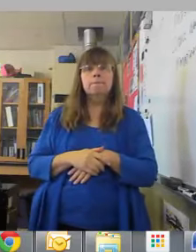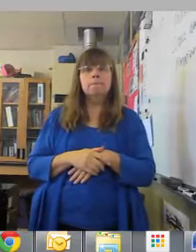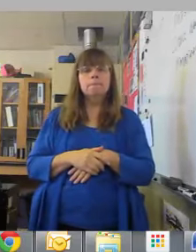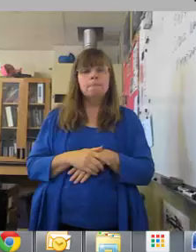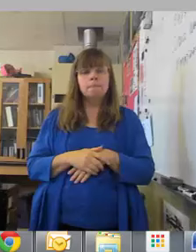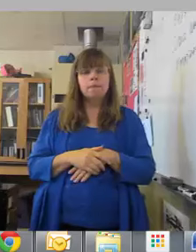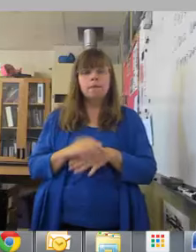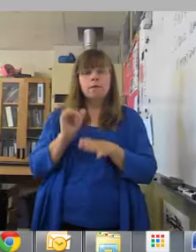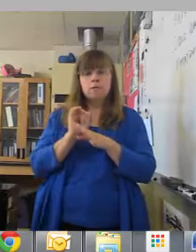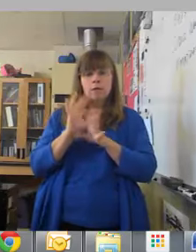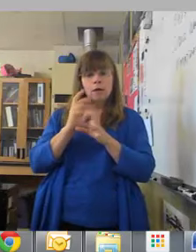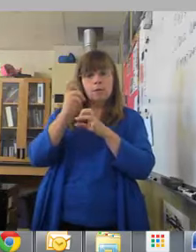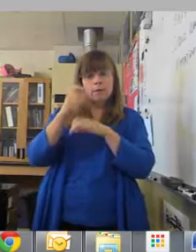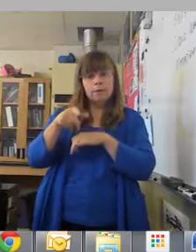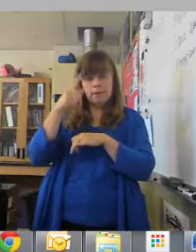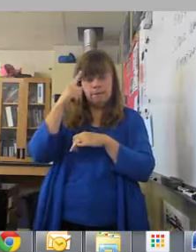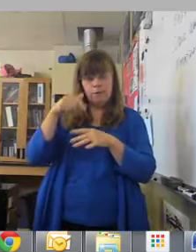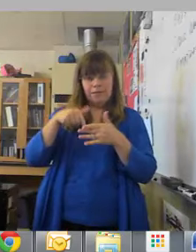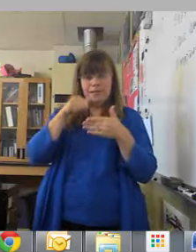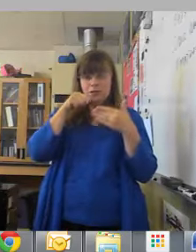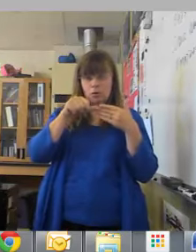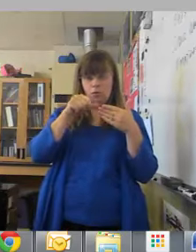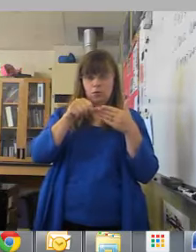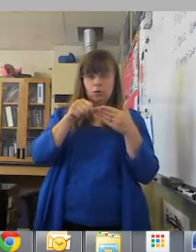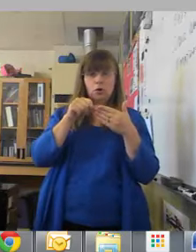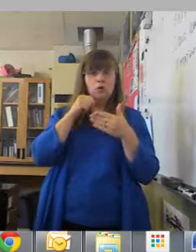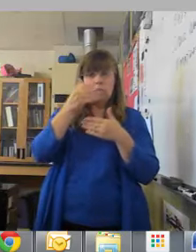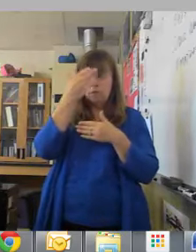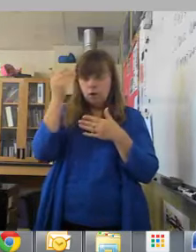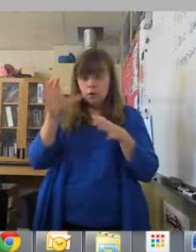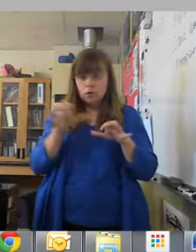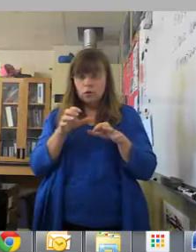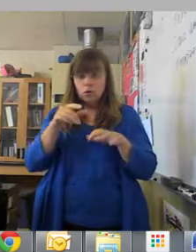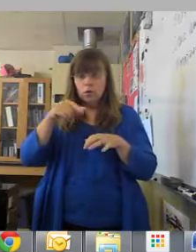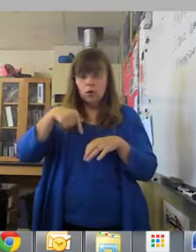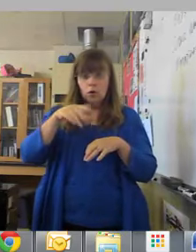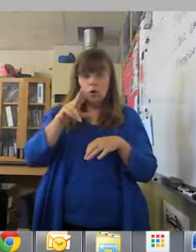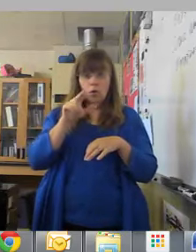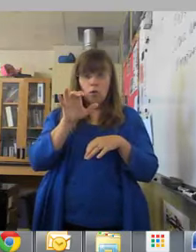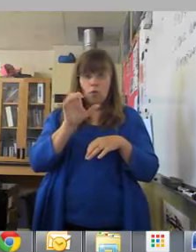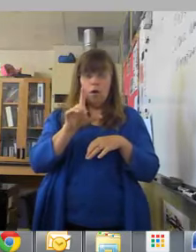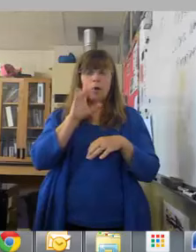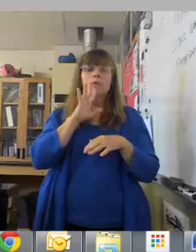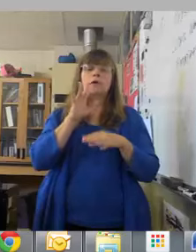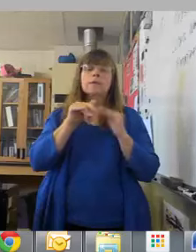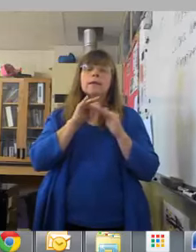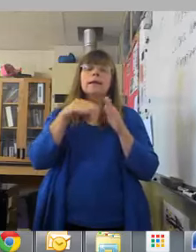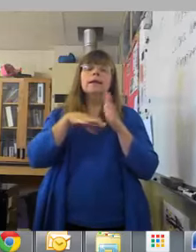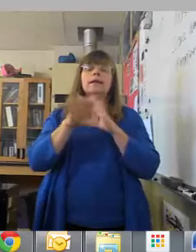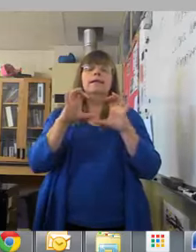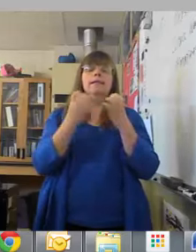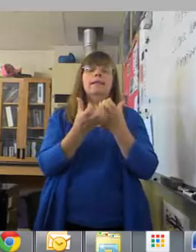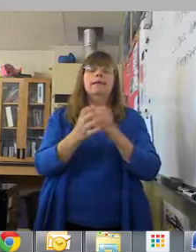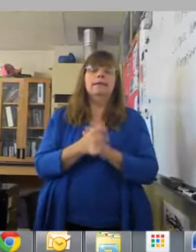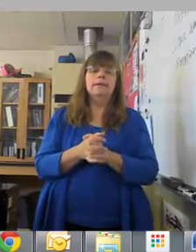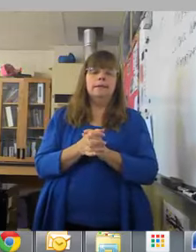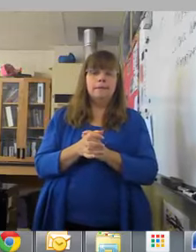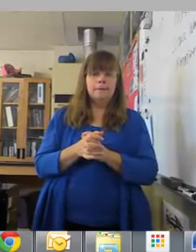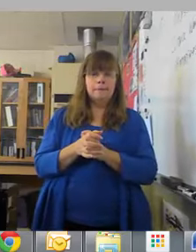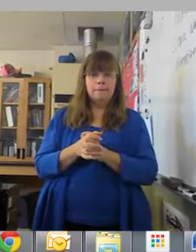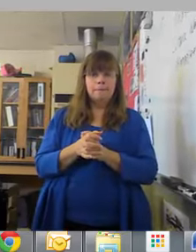All right. That wraps it up for these notes. Don't forget to do your quok and we'll talk about that in class. Bye.